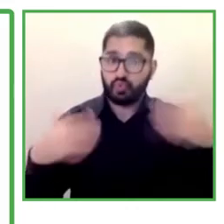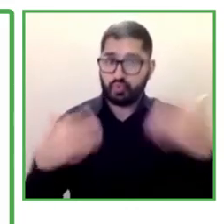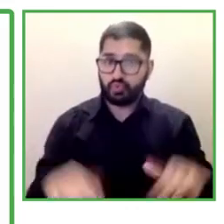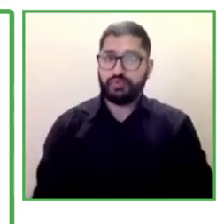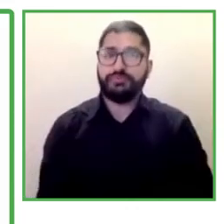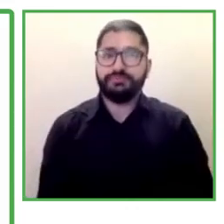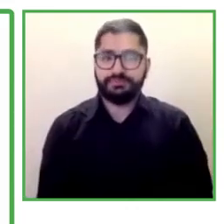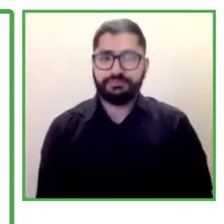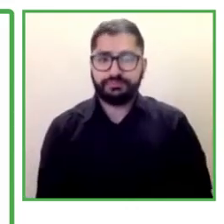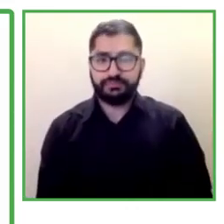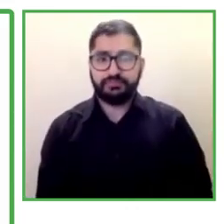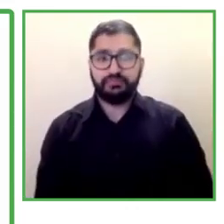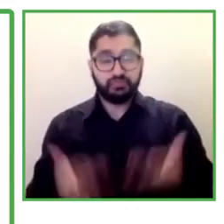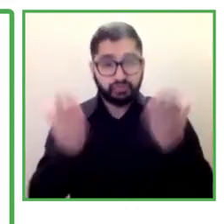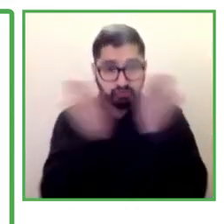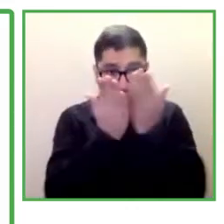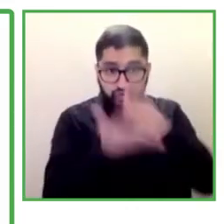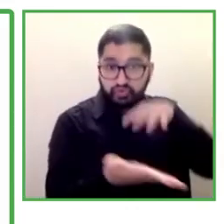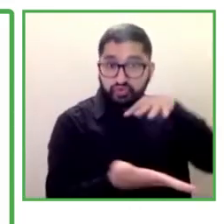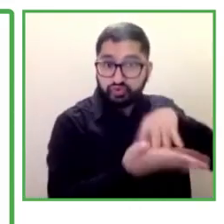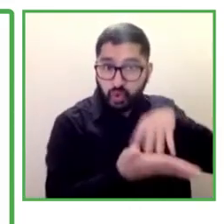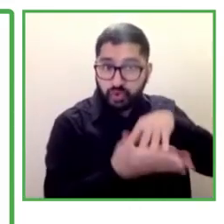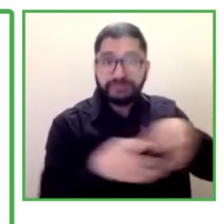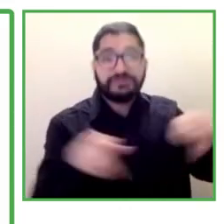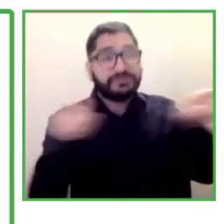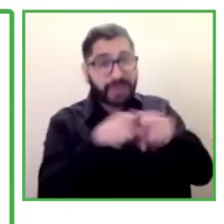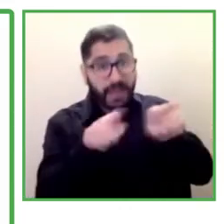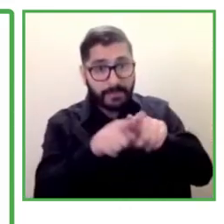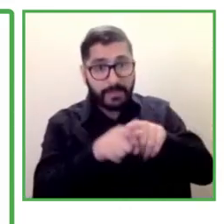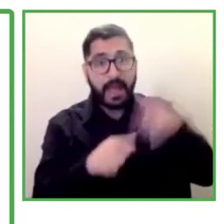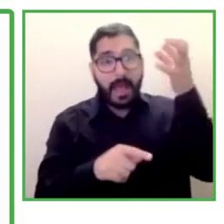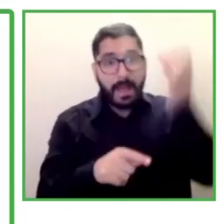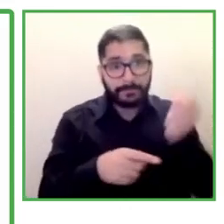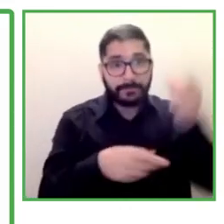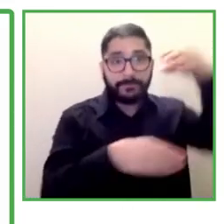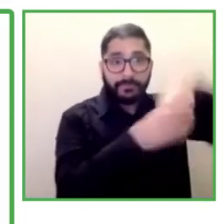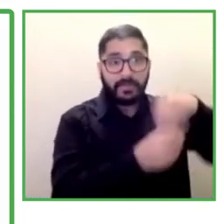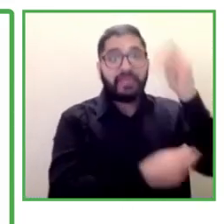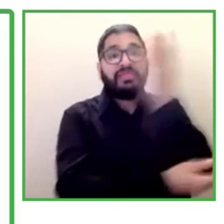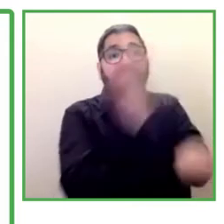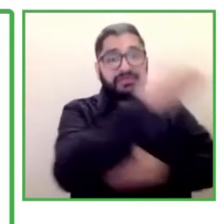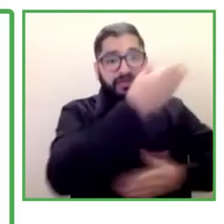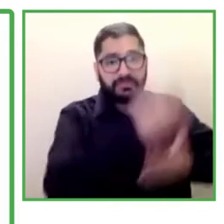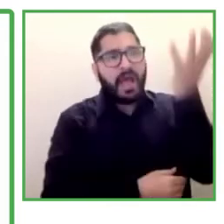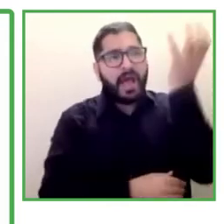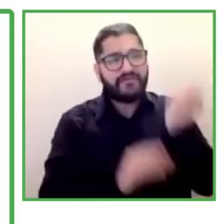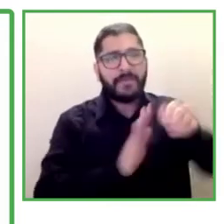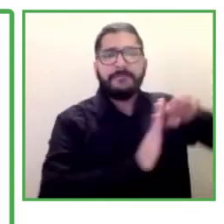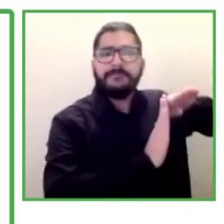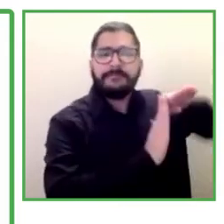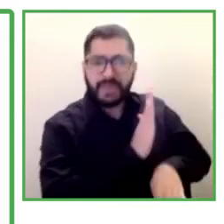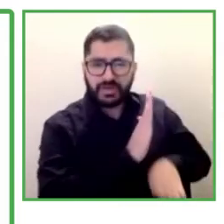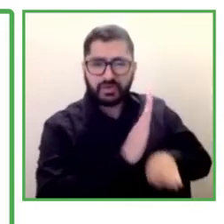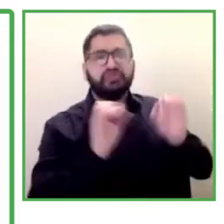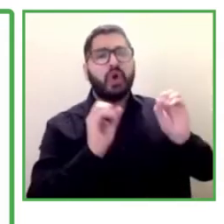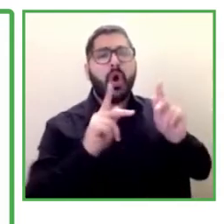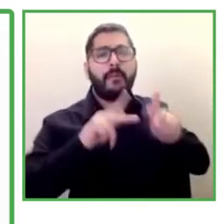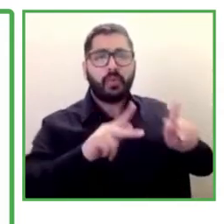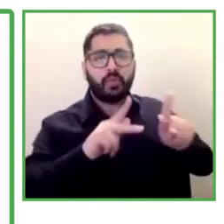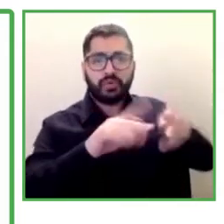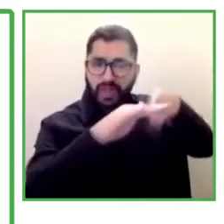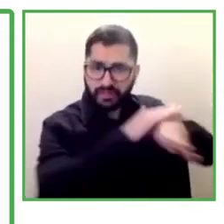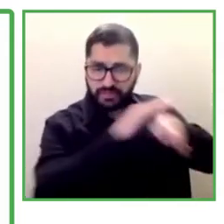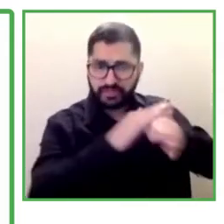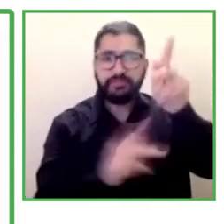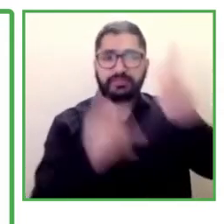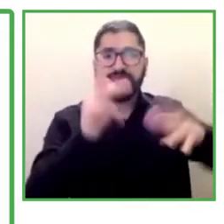people have less opportunities to access to employment, and those that do achieve that in general have less